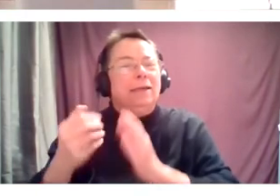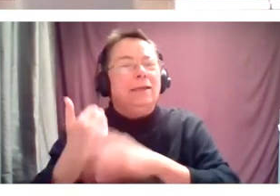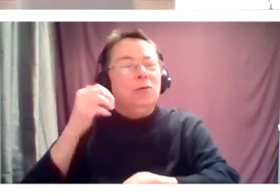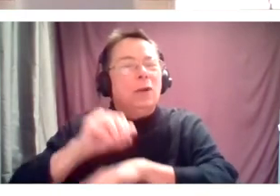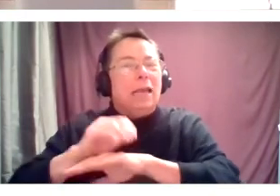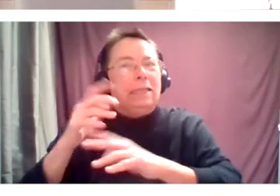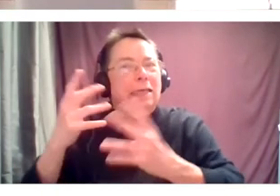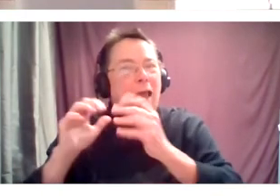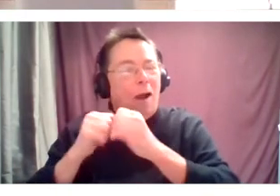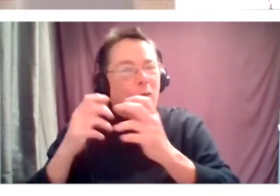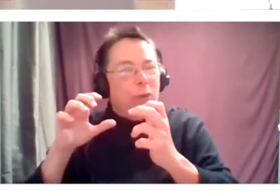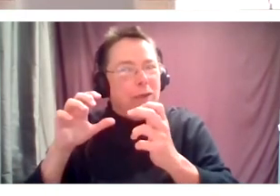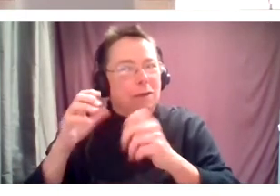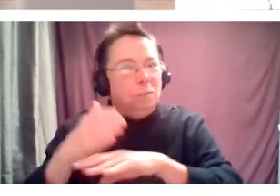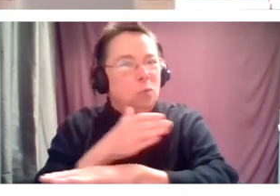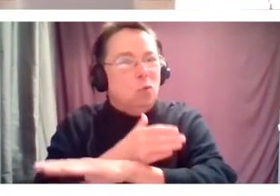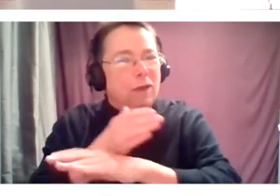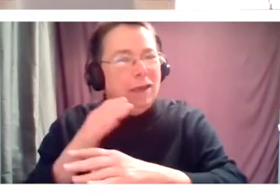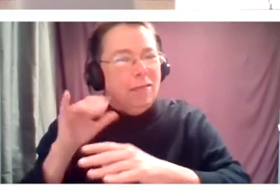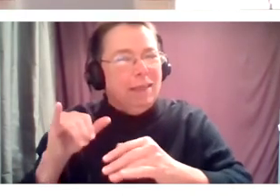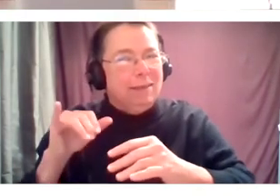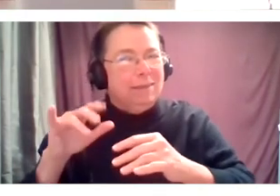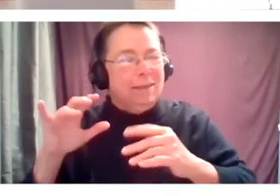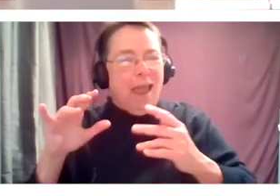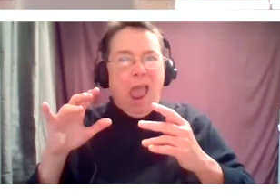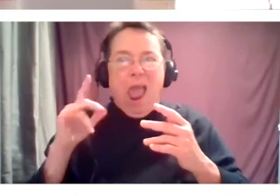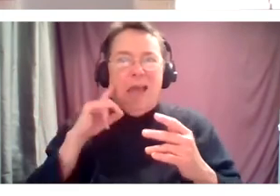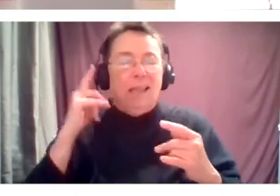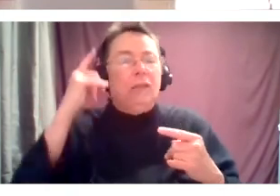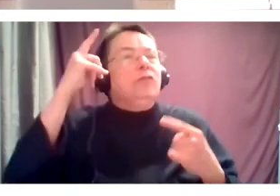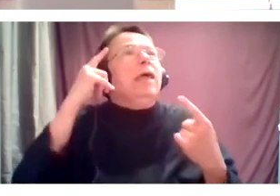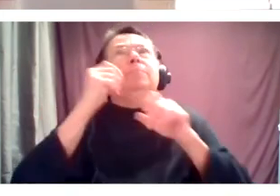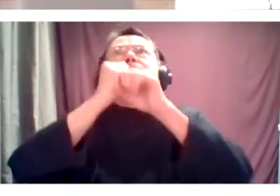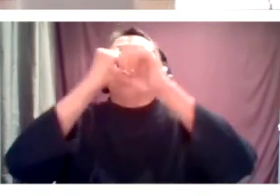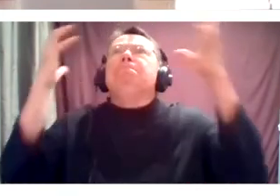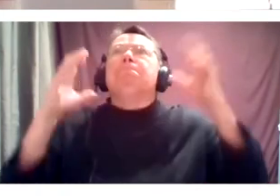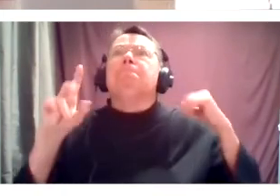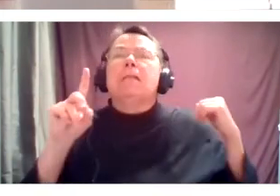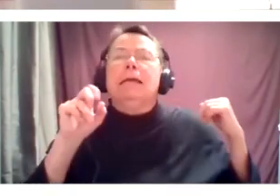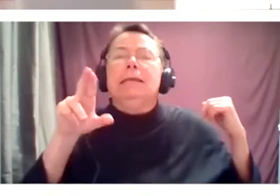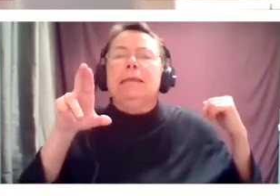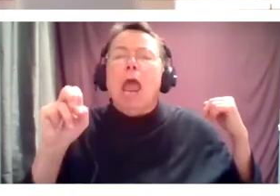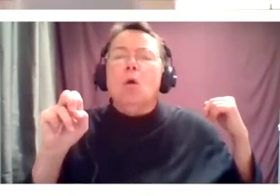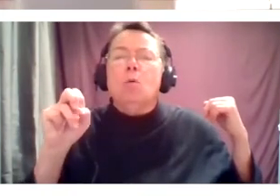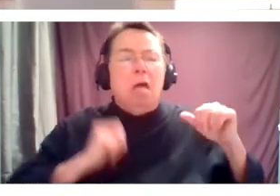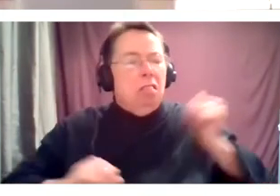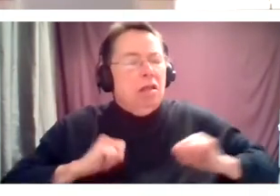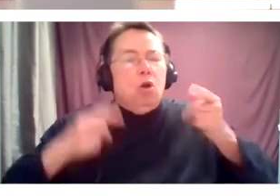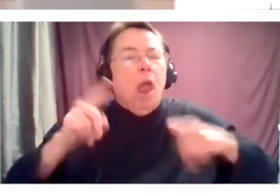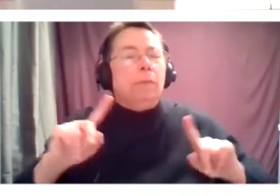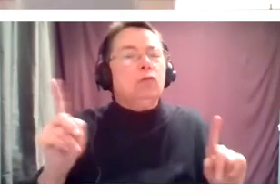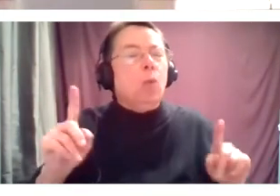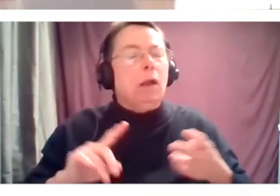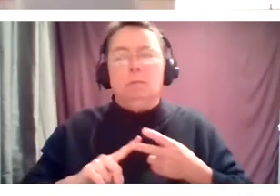think, let's think daringly, right? Where does, where does theater happen? Where does live performance happen?